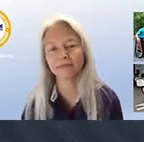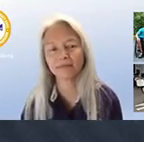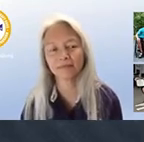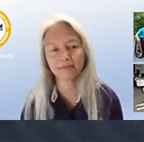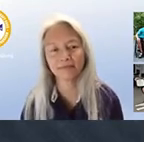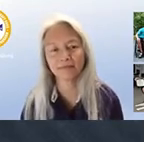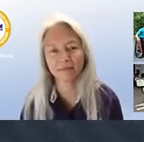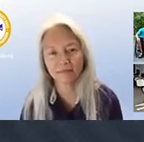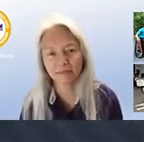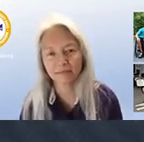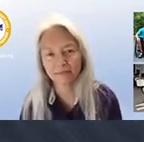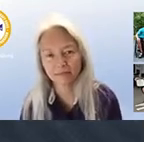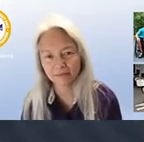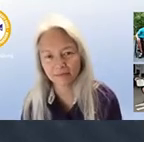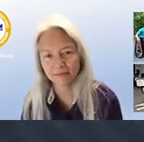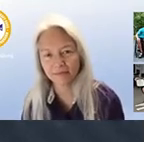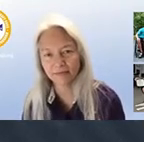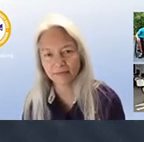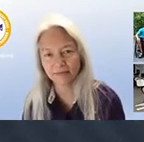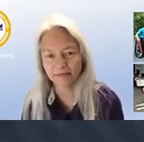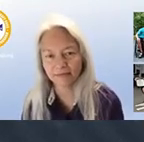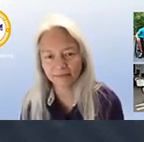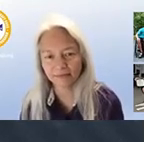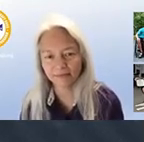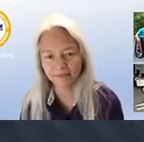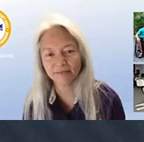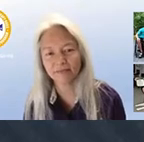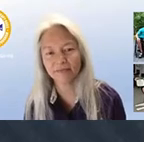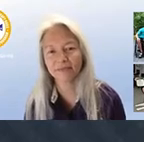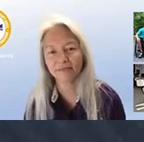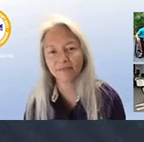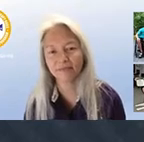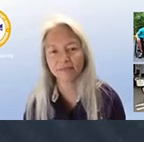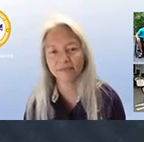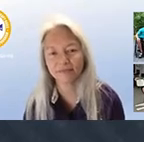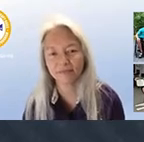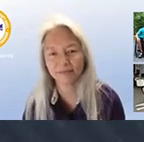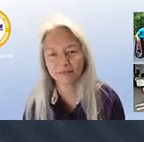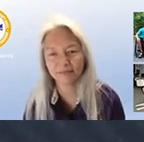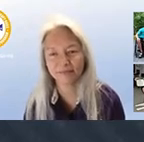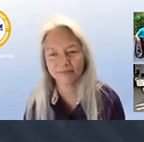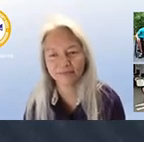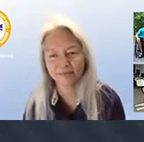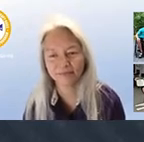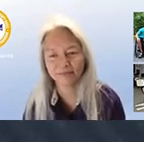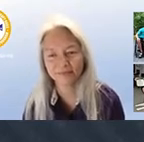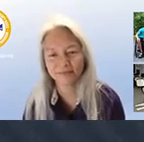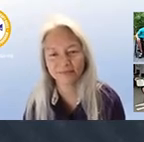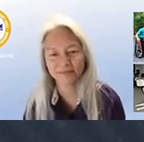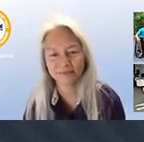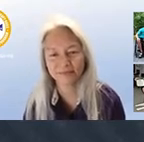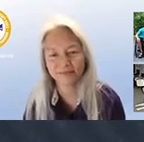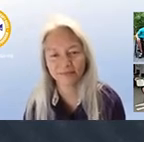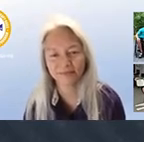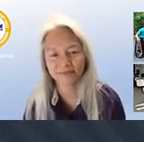the funny thing is the way he sleeps i mean i've never seen a dog contort himself the way he does he's on his